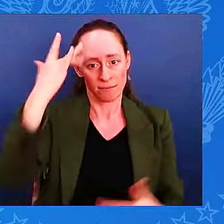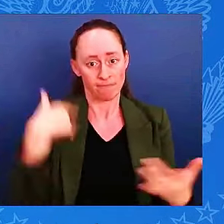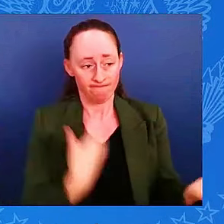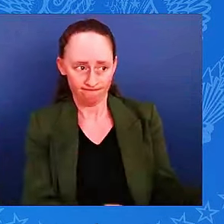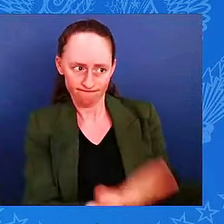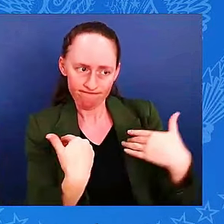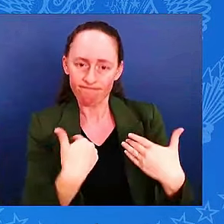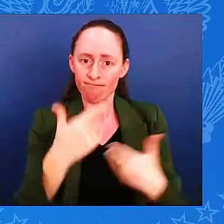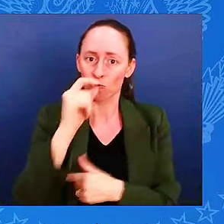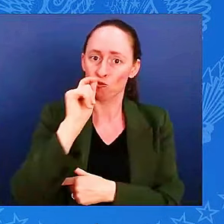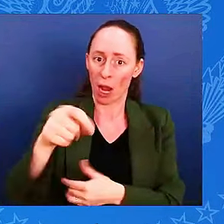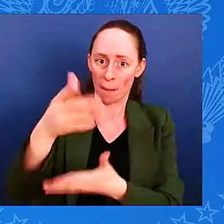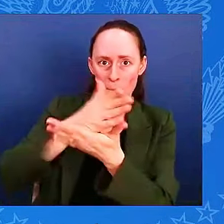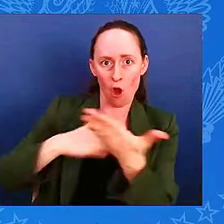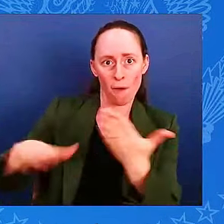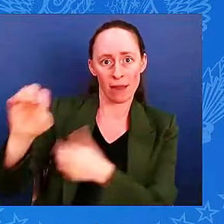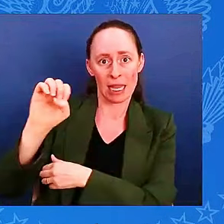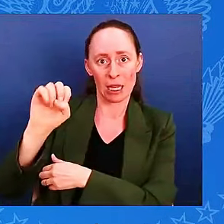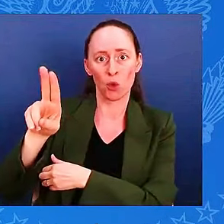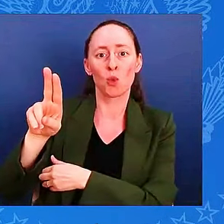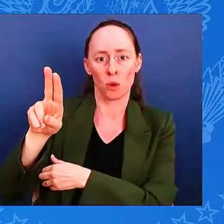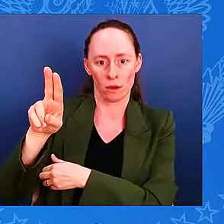heart of our peace efforts.